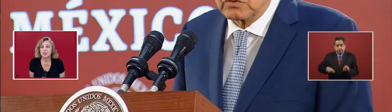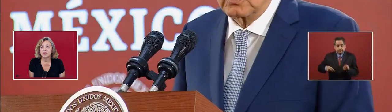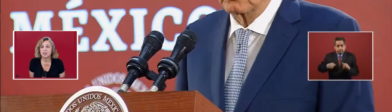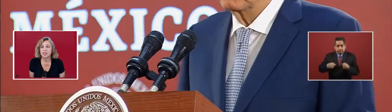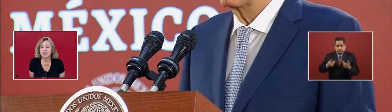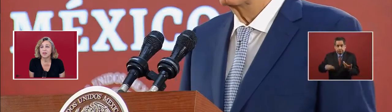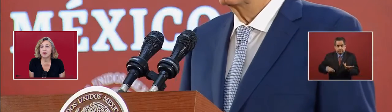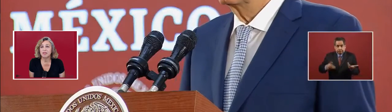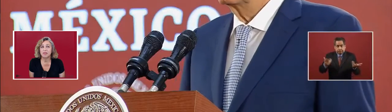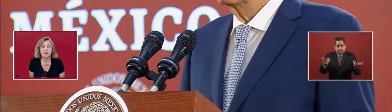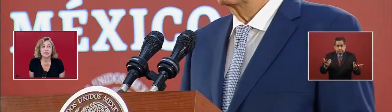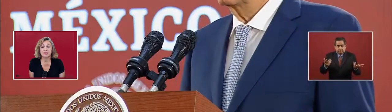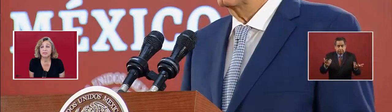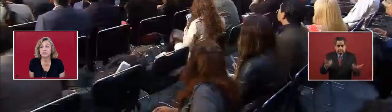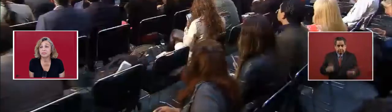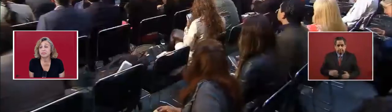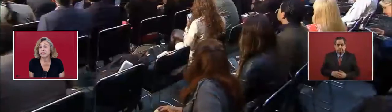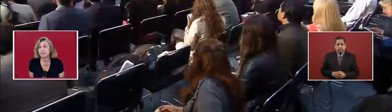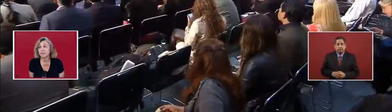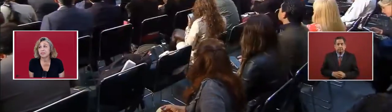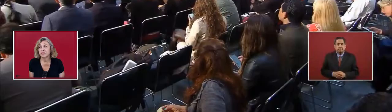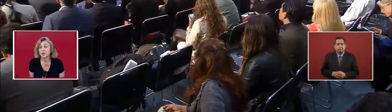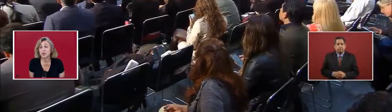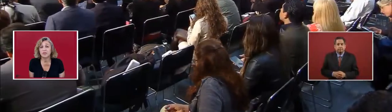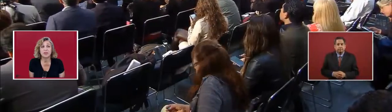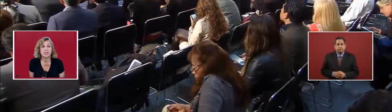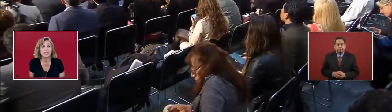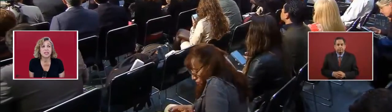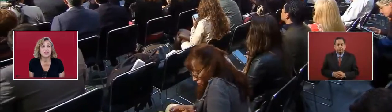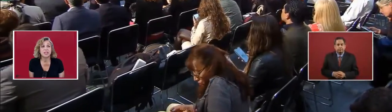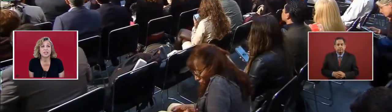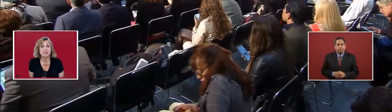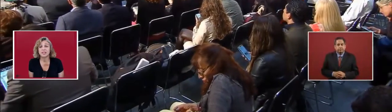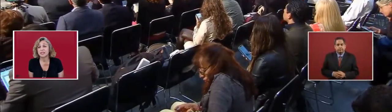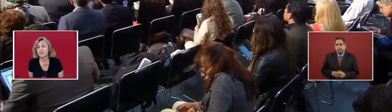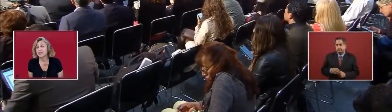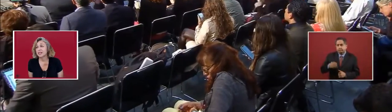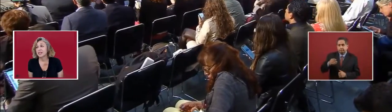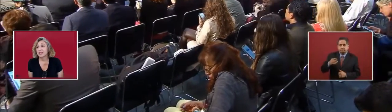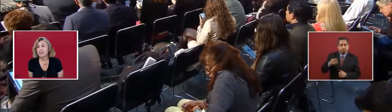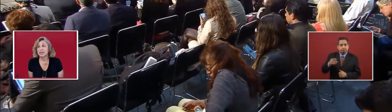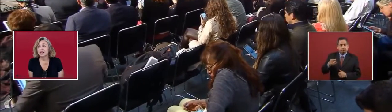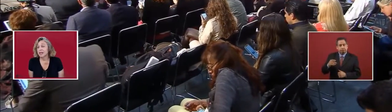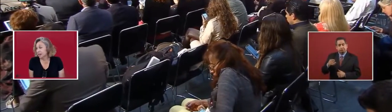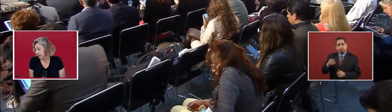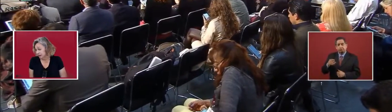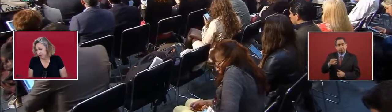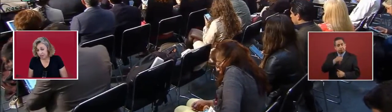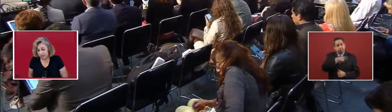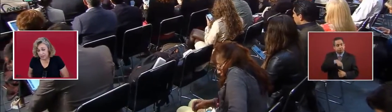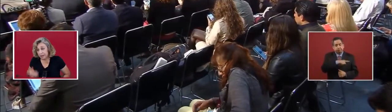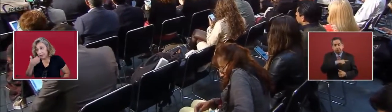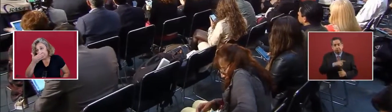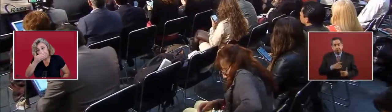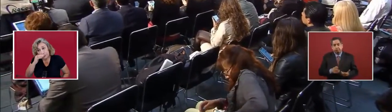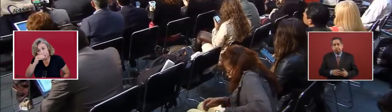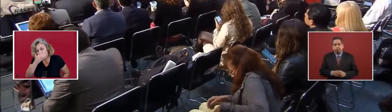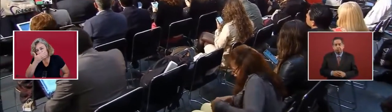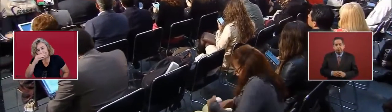But that's not our fault. What fault is it of us? Of ours,